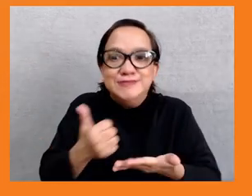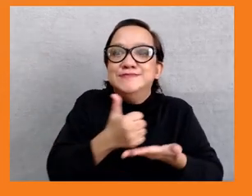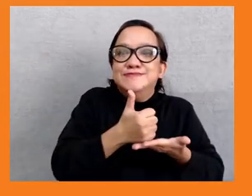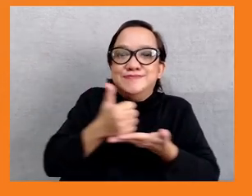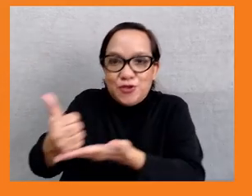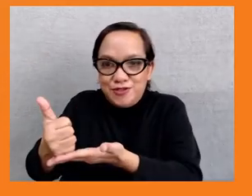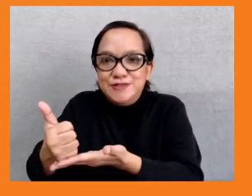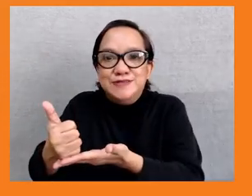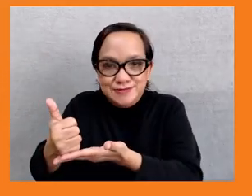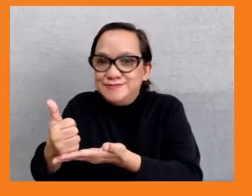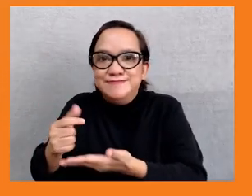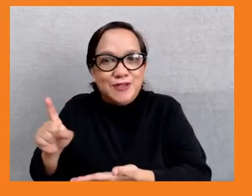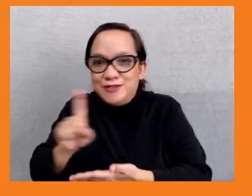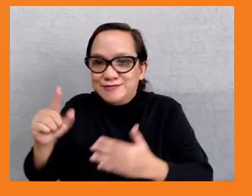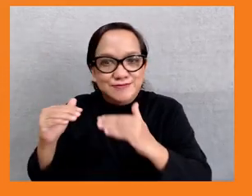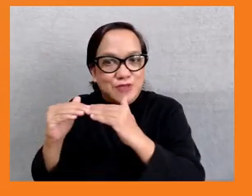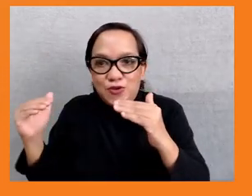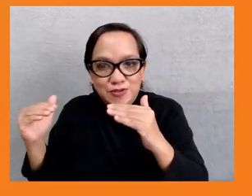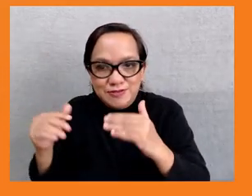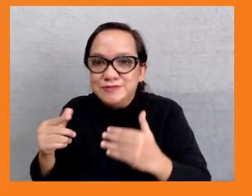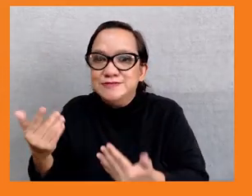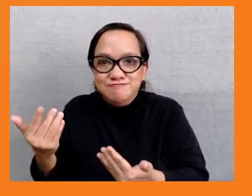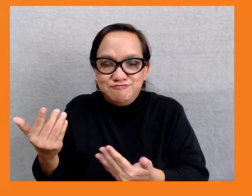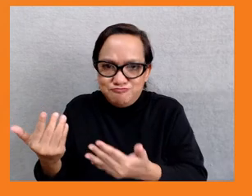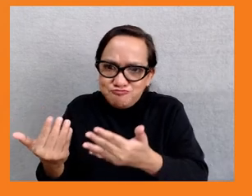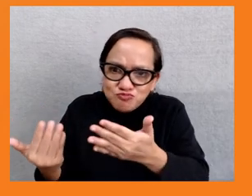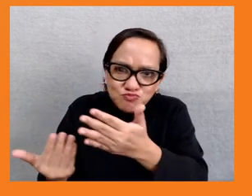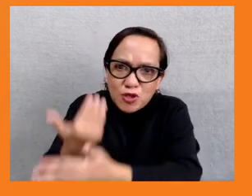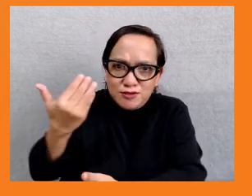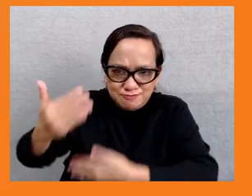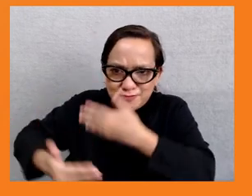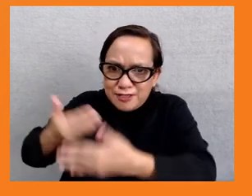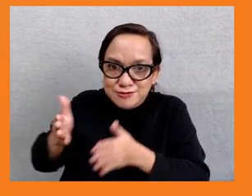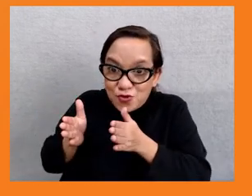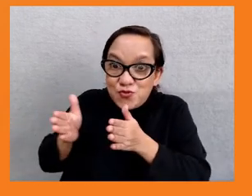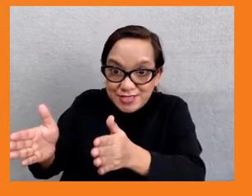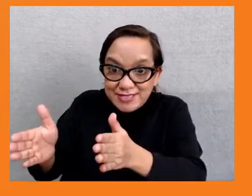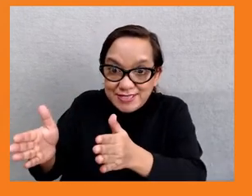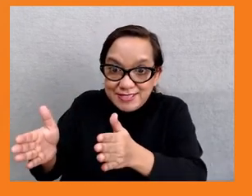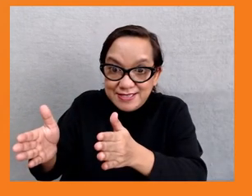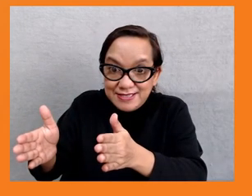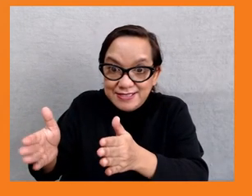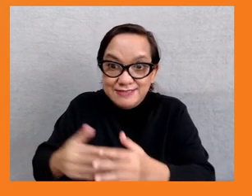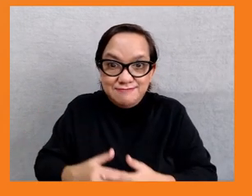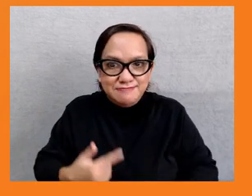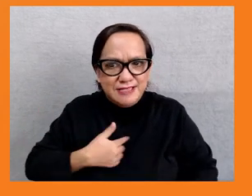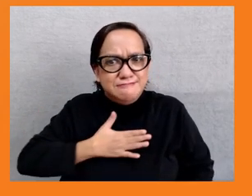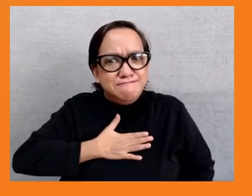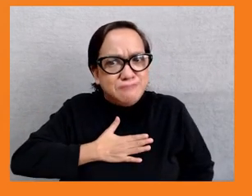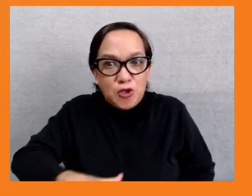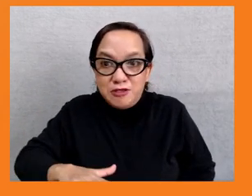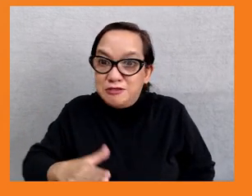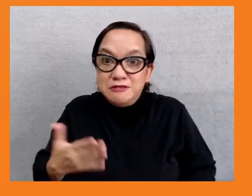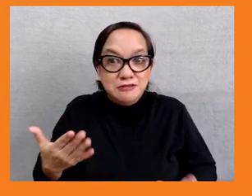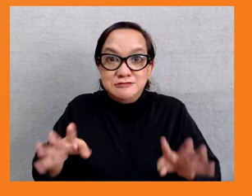put people and planet. On that note, I would like to open the floor for any questions. I see that we have a few